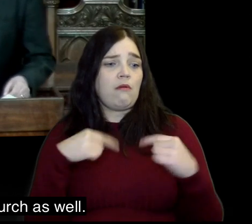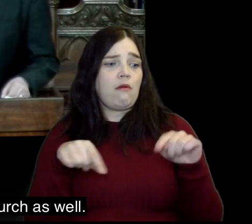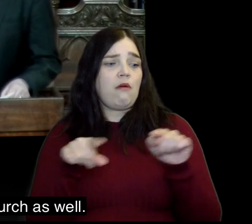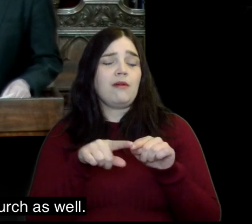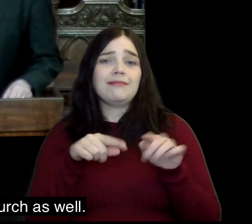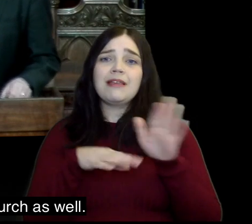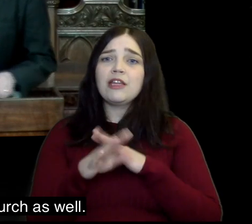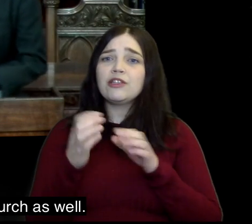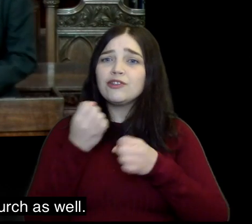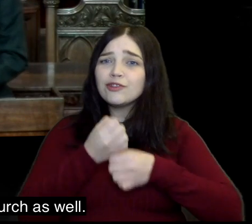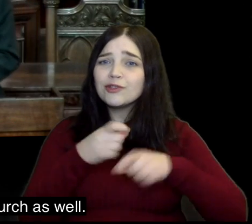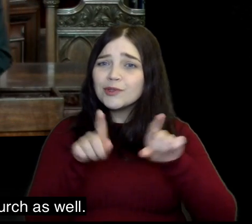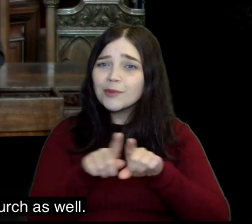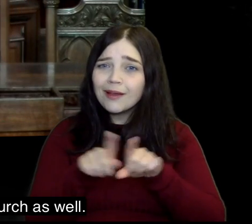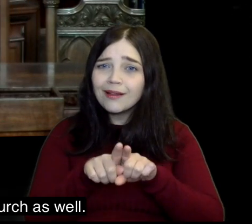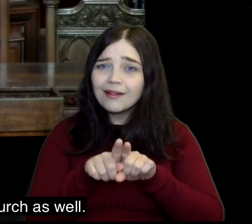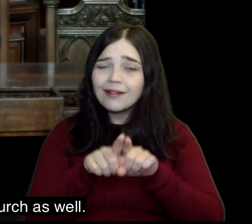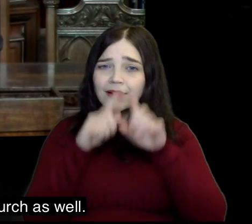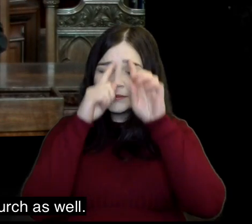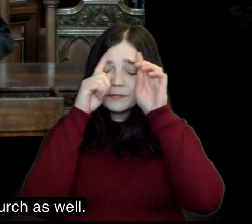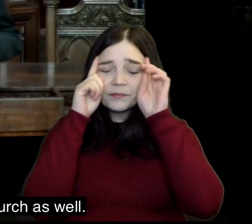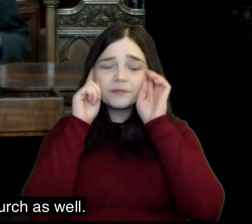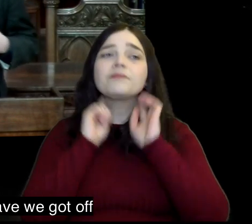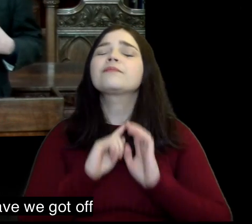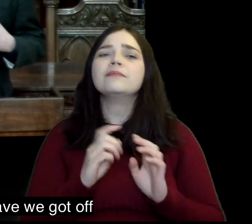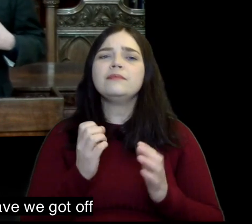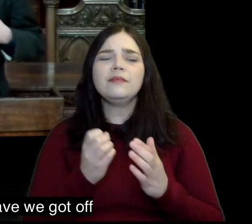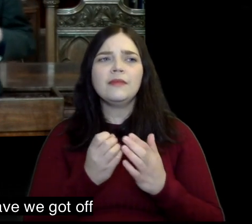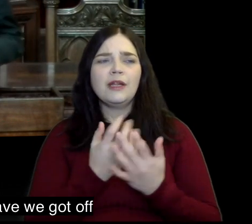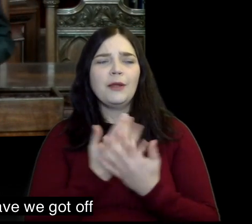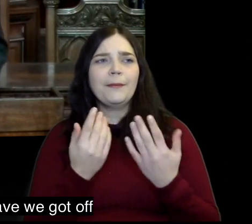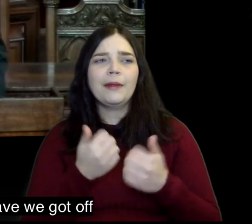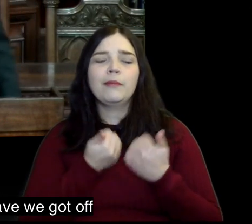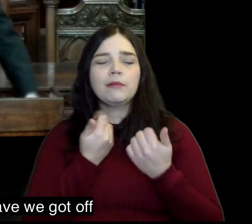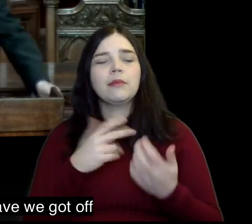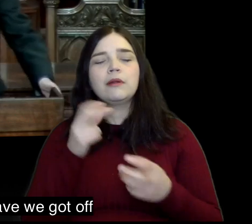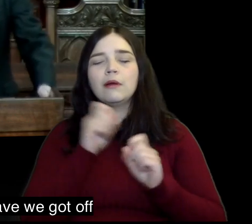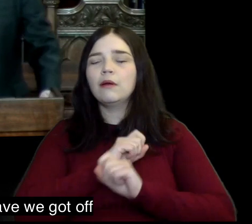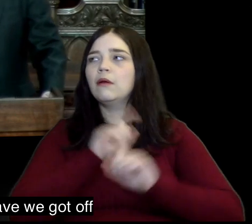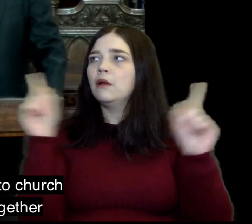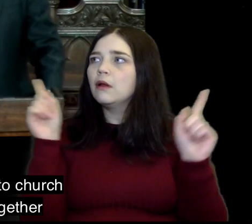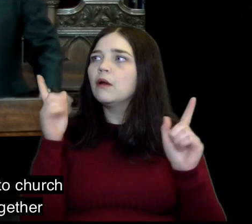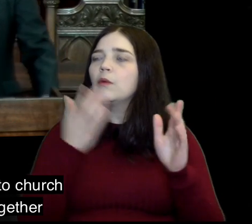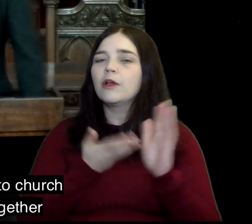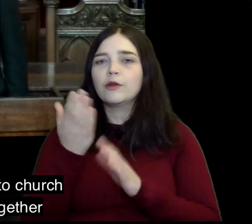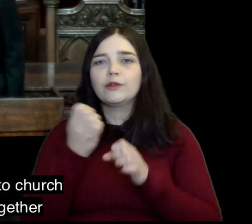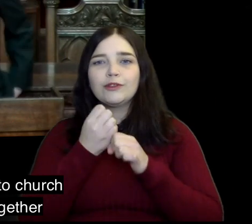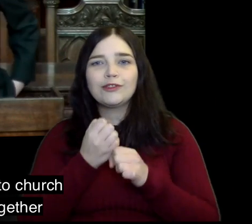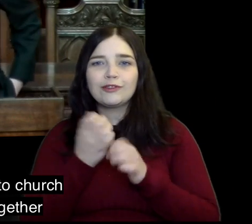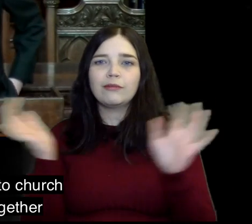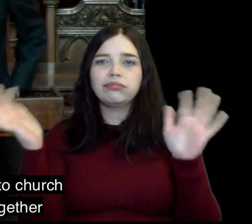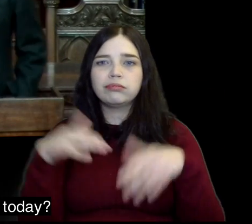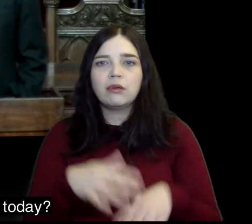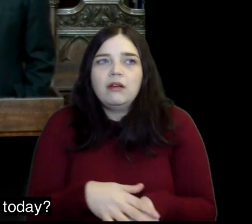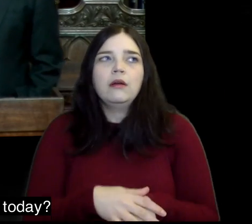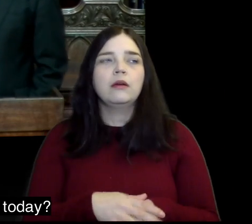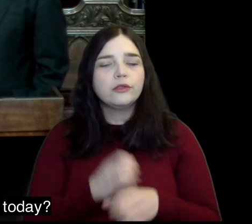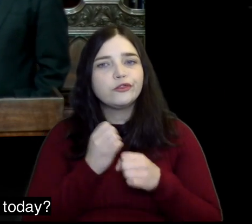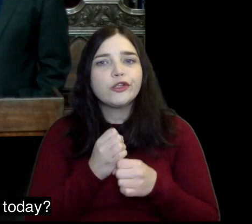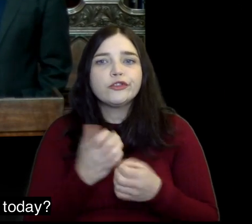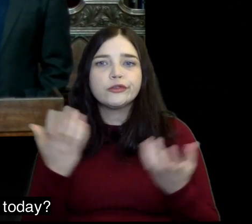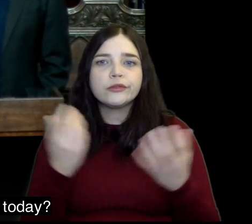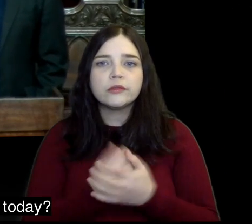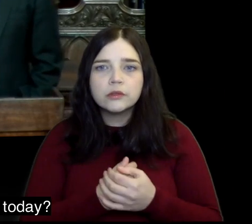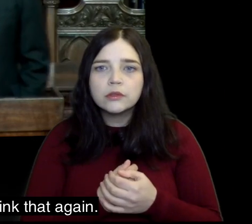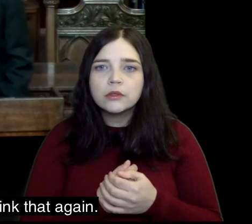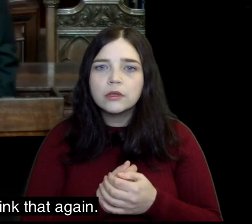society it's true of us in the church as well how many mornings have we got up when we could go to